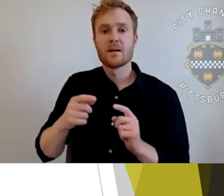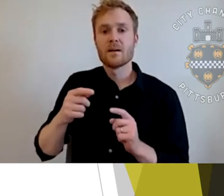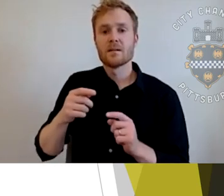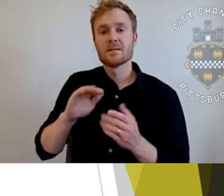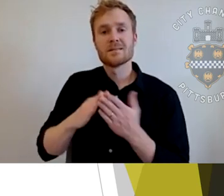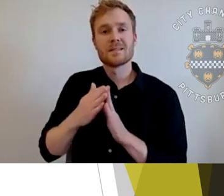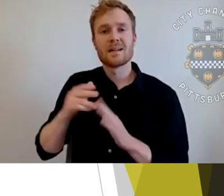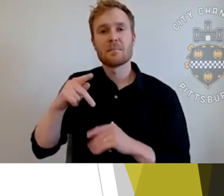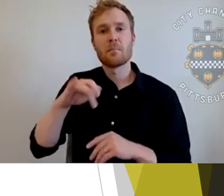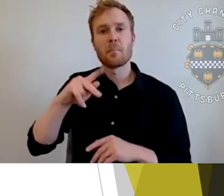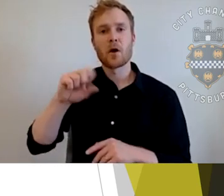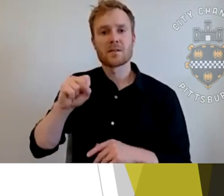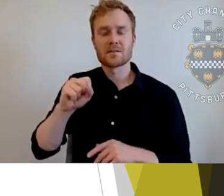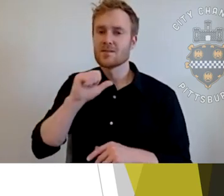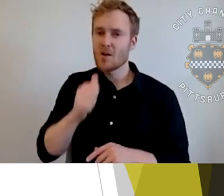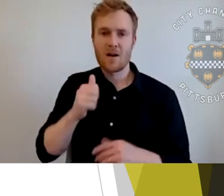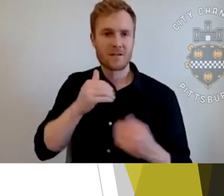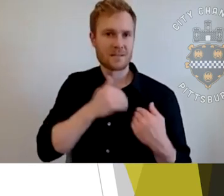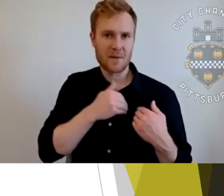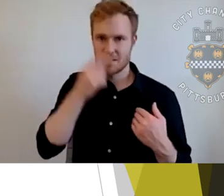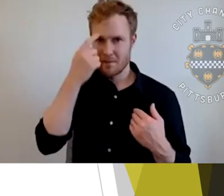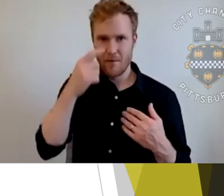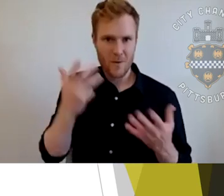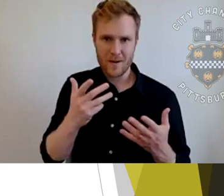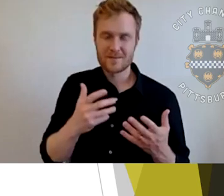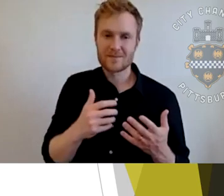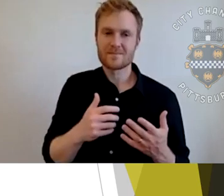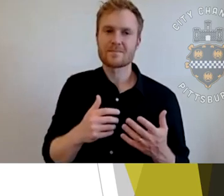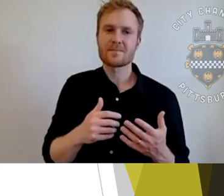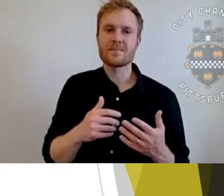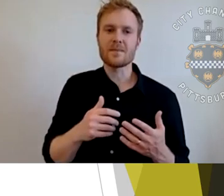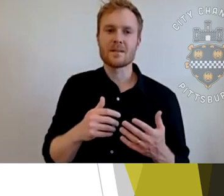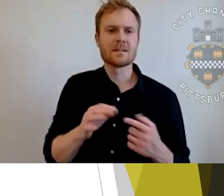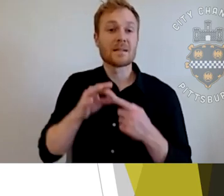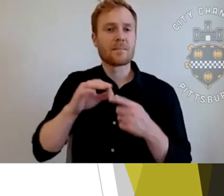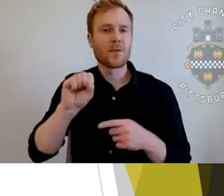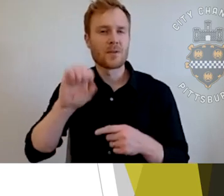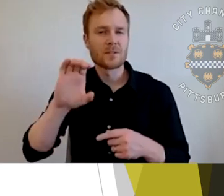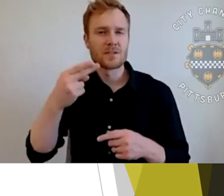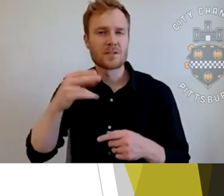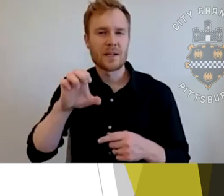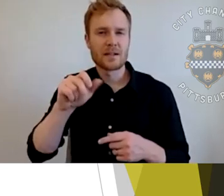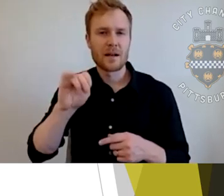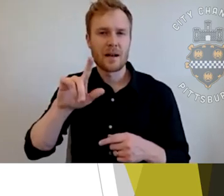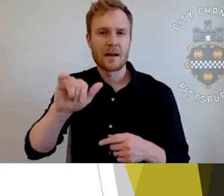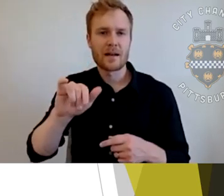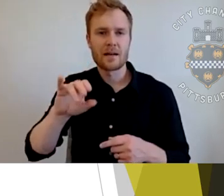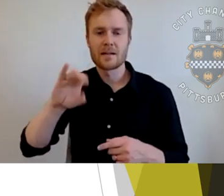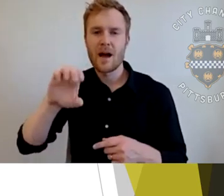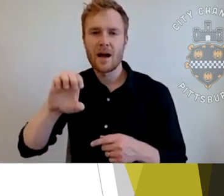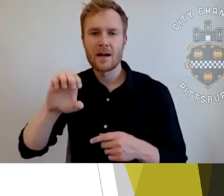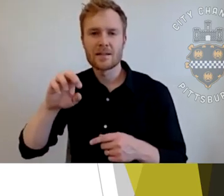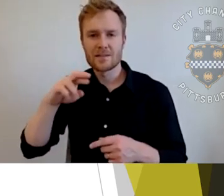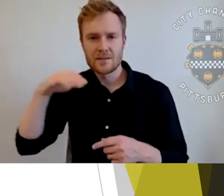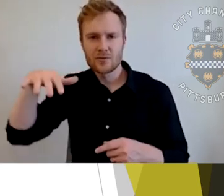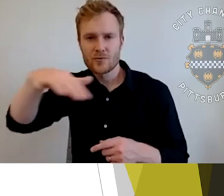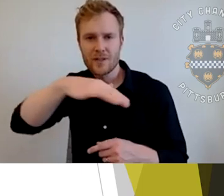that you see on the screen with the exception of uh, the Schenley ice rink, which is recently kind of returned to at least a